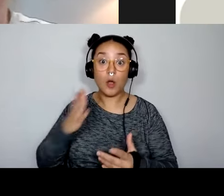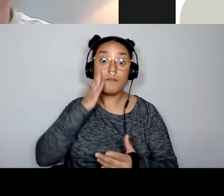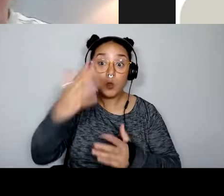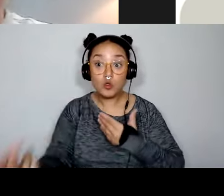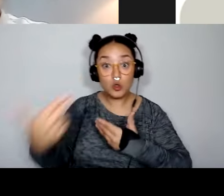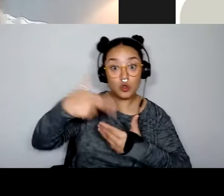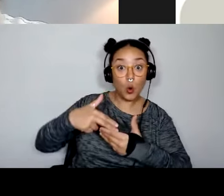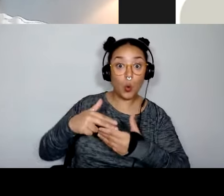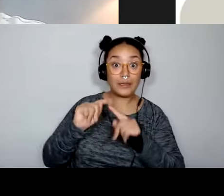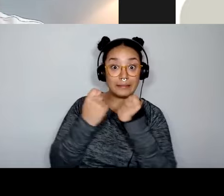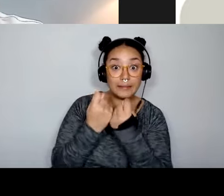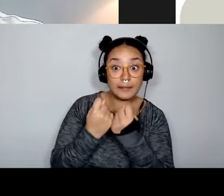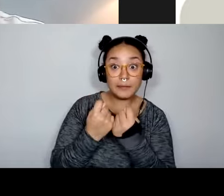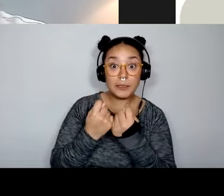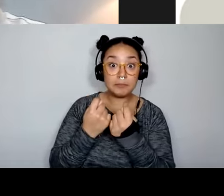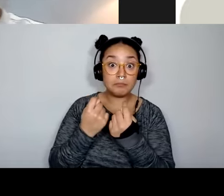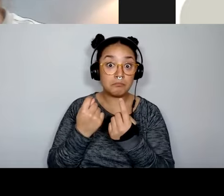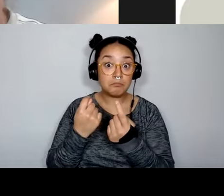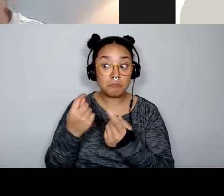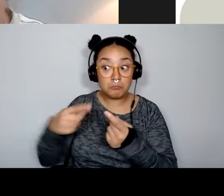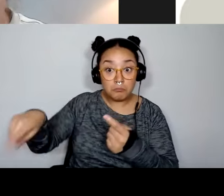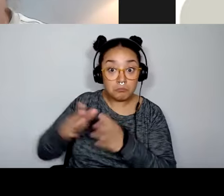final year. And I know Richard wants to chat about that.